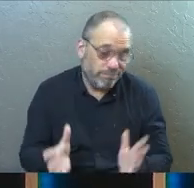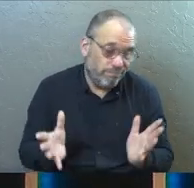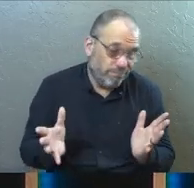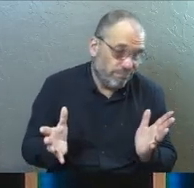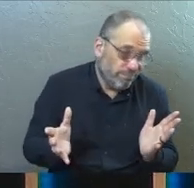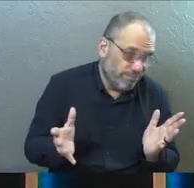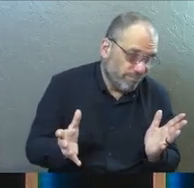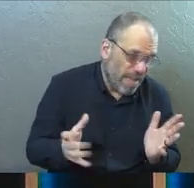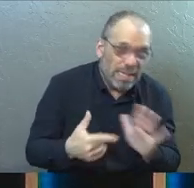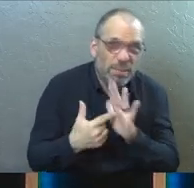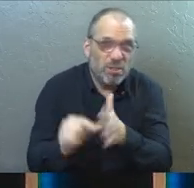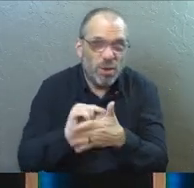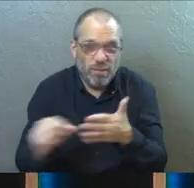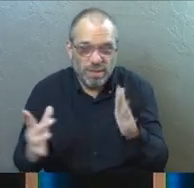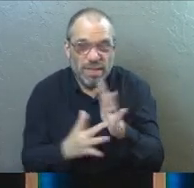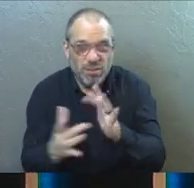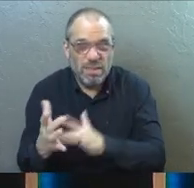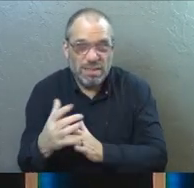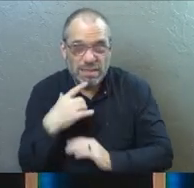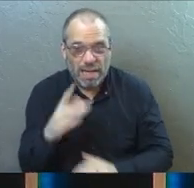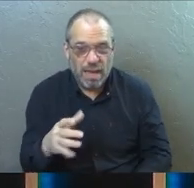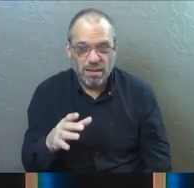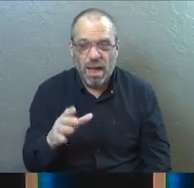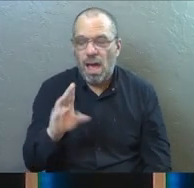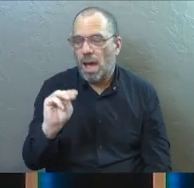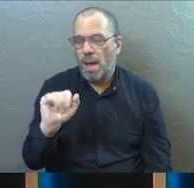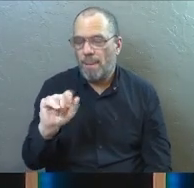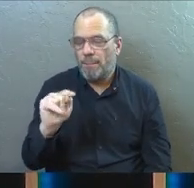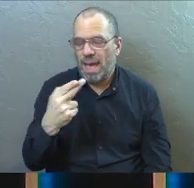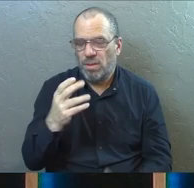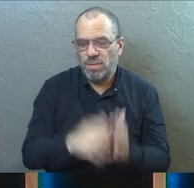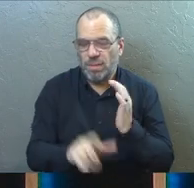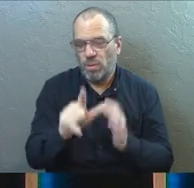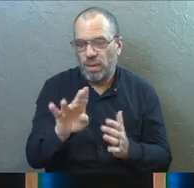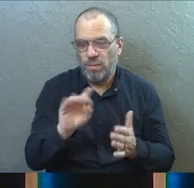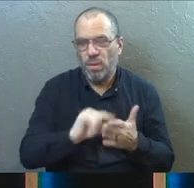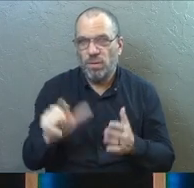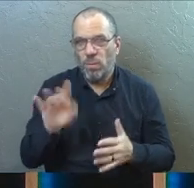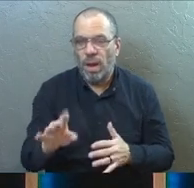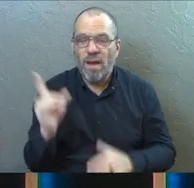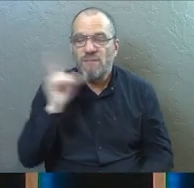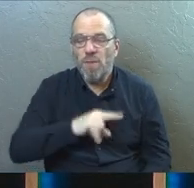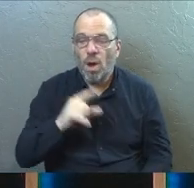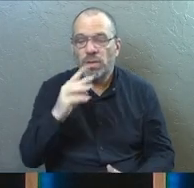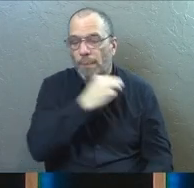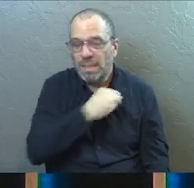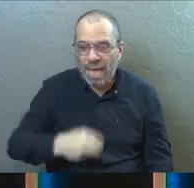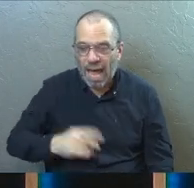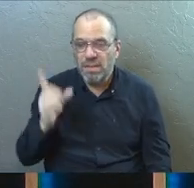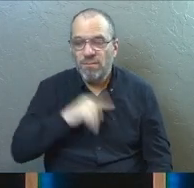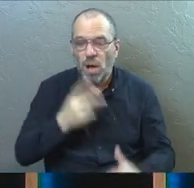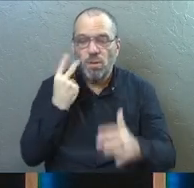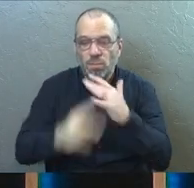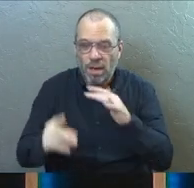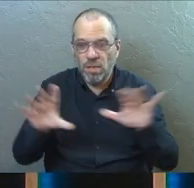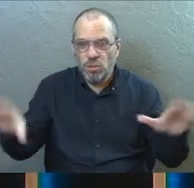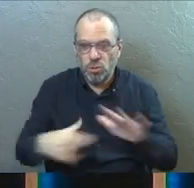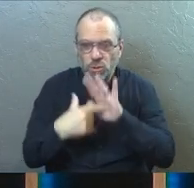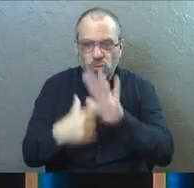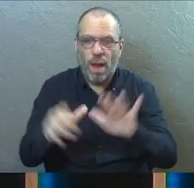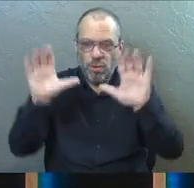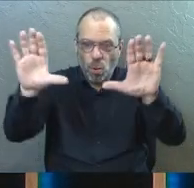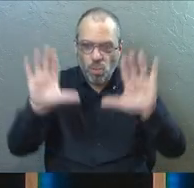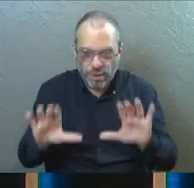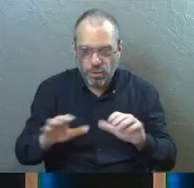I'll show you a verse that Jesus talked about, Matthew 24, 24. For false messiahs and false prophets will rise up and perform great